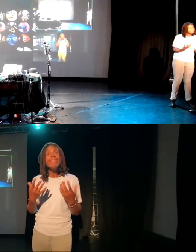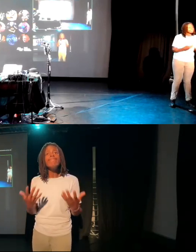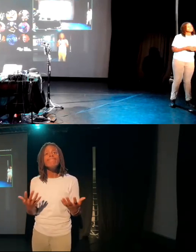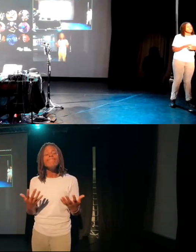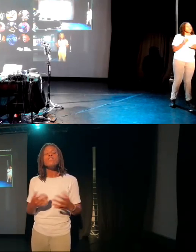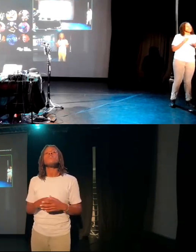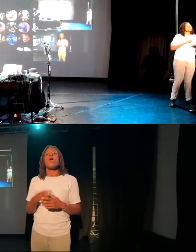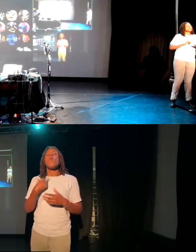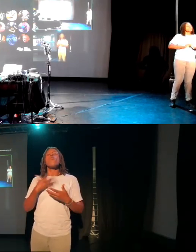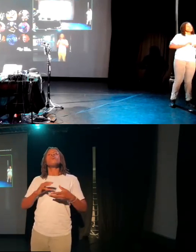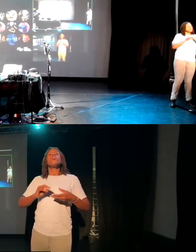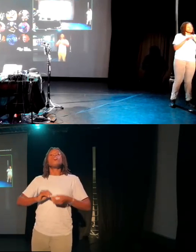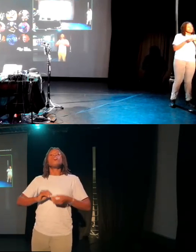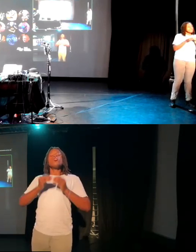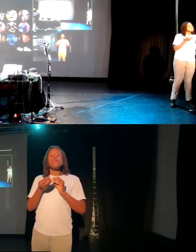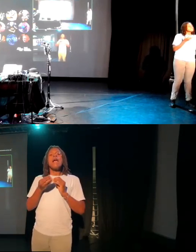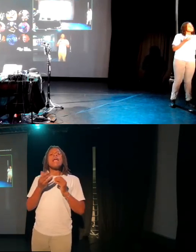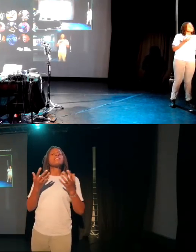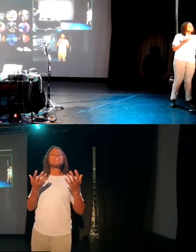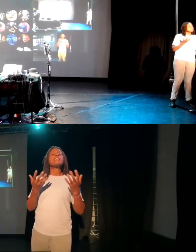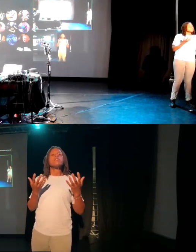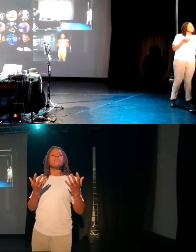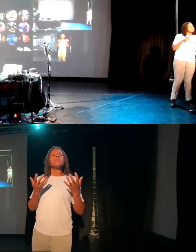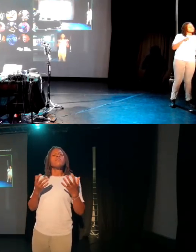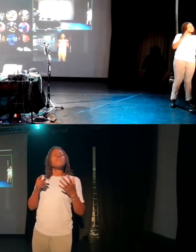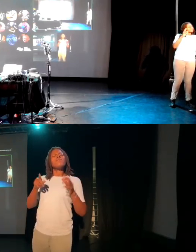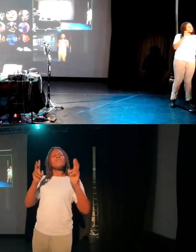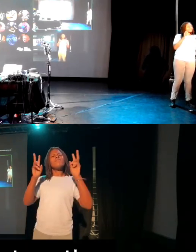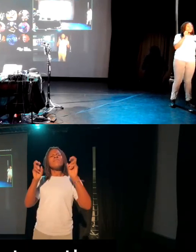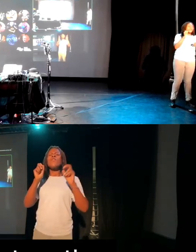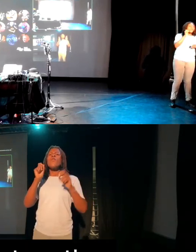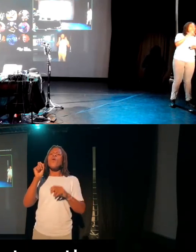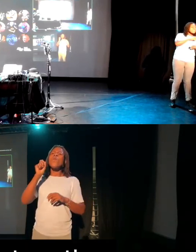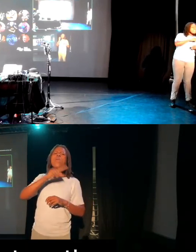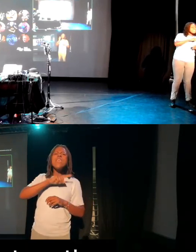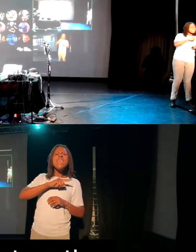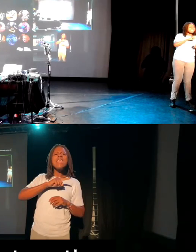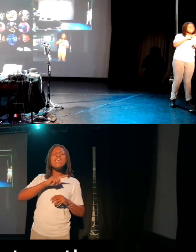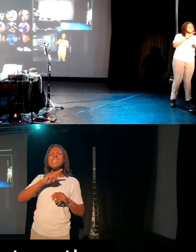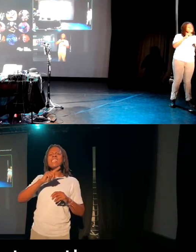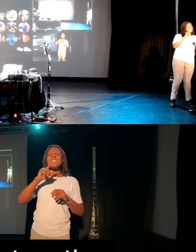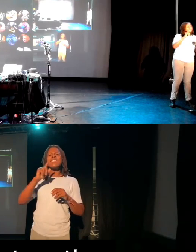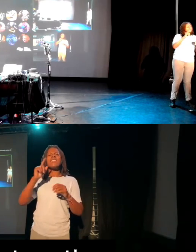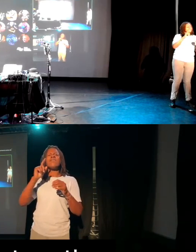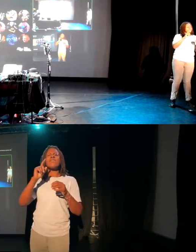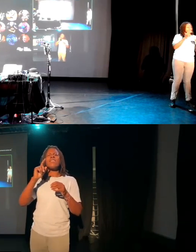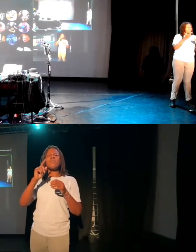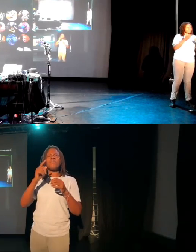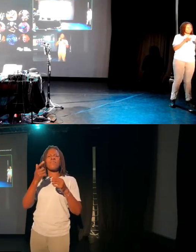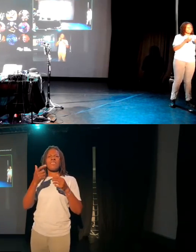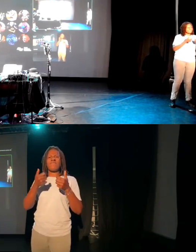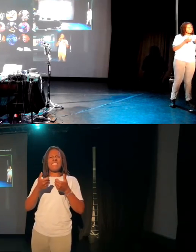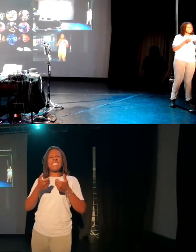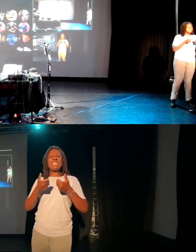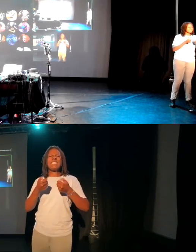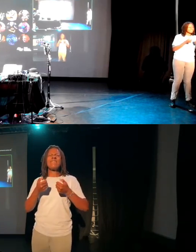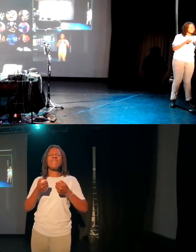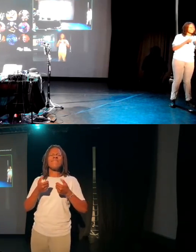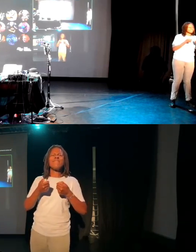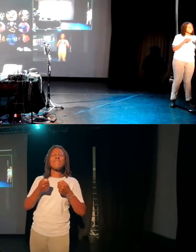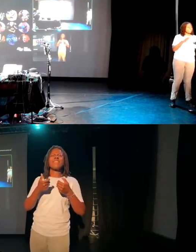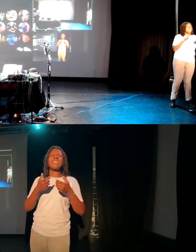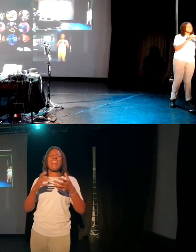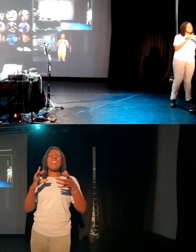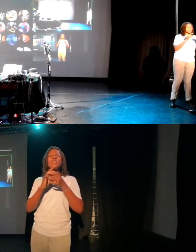to create something and go, go, this is more like that kind of weird, you know, like the Skylanders thing that you get on the Xbox or the little Lego dimensions